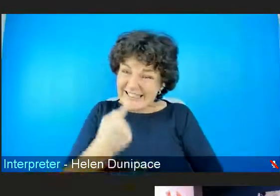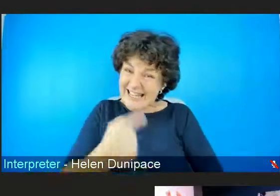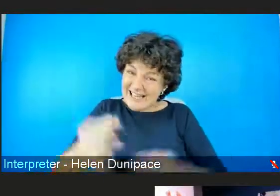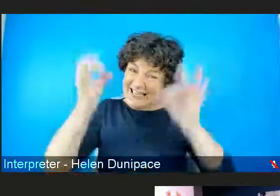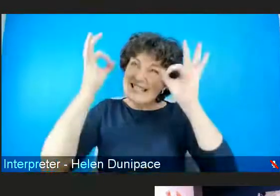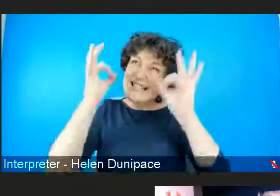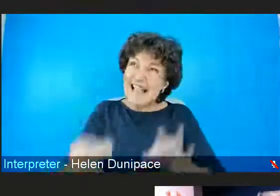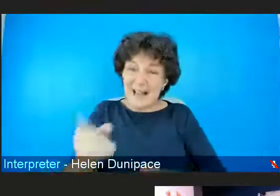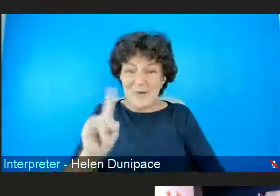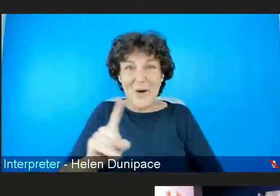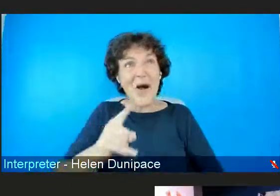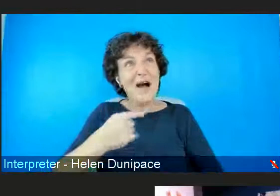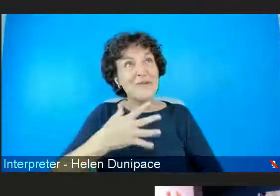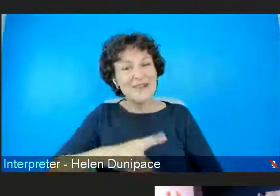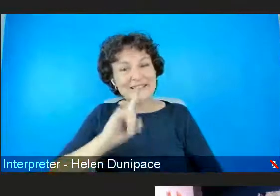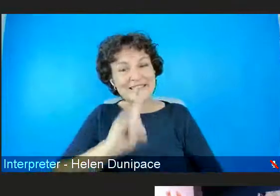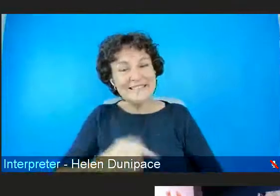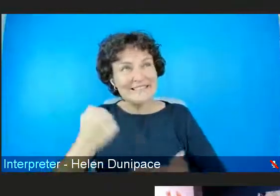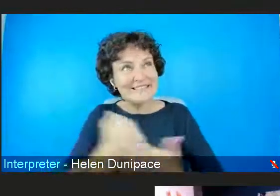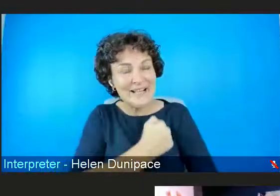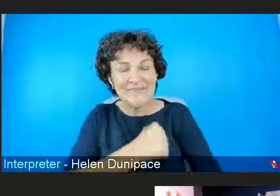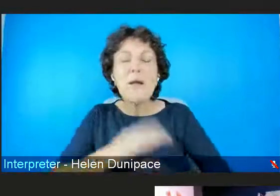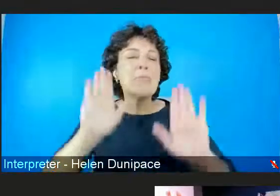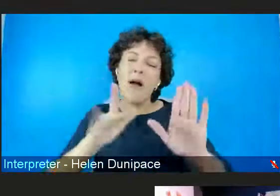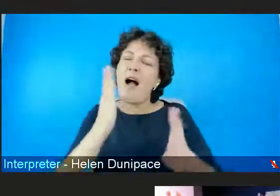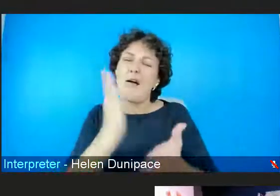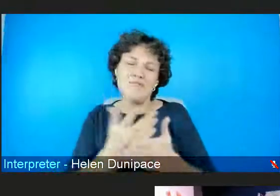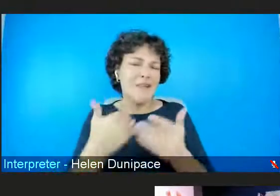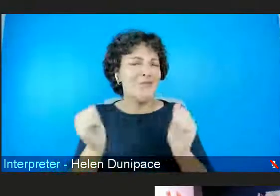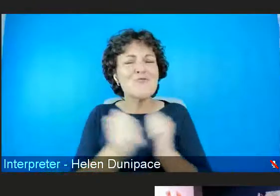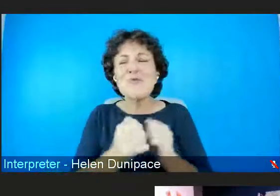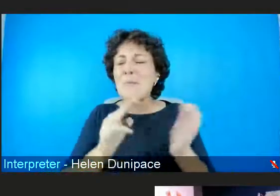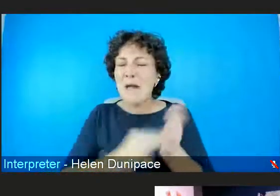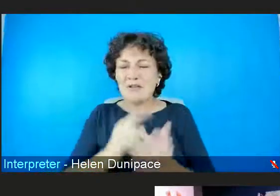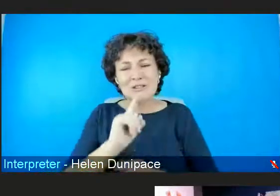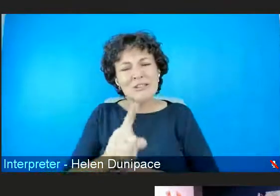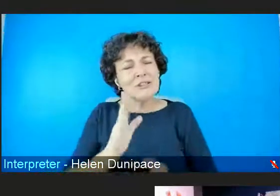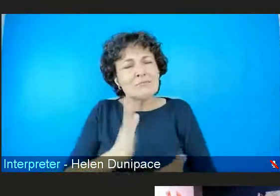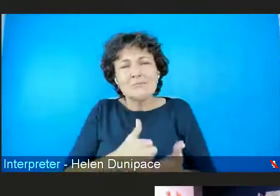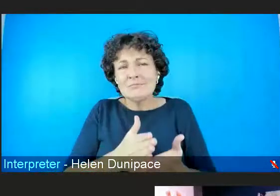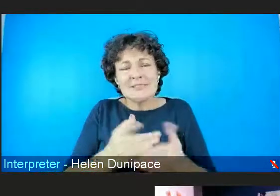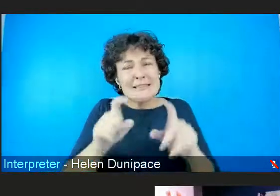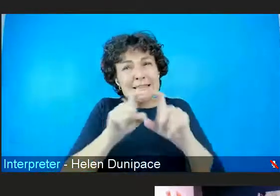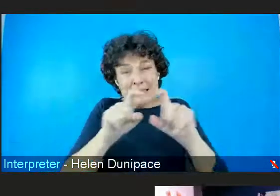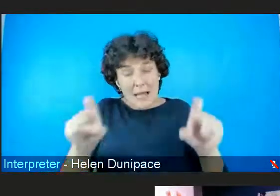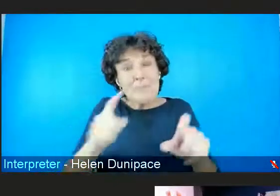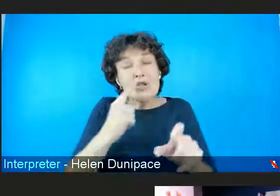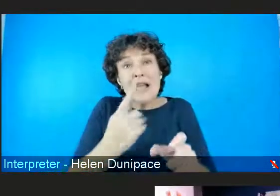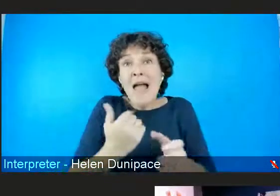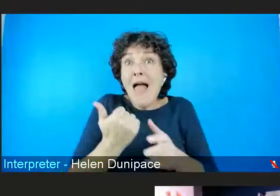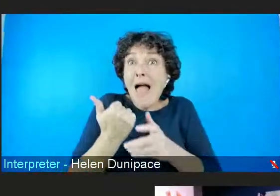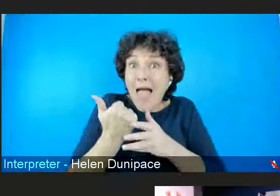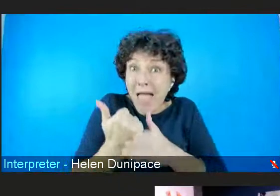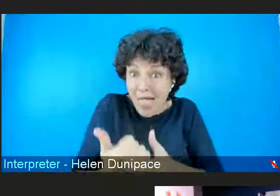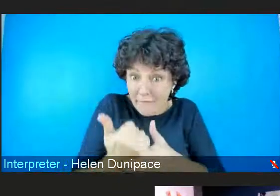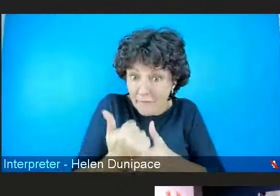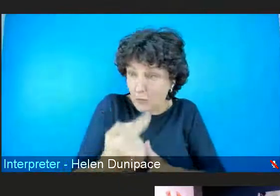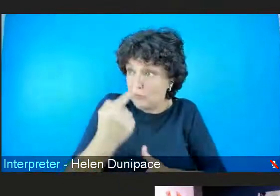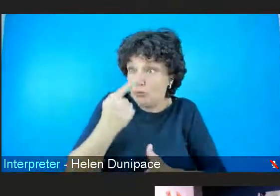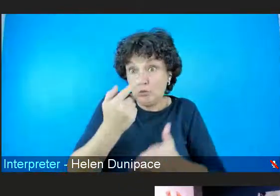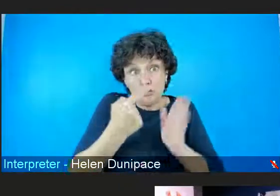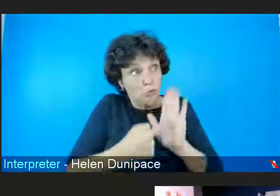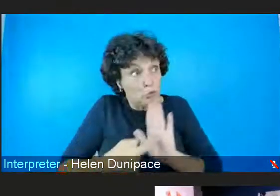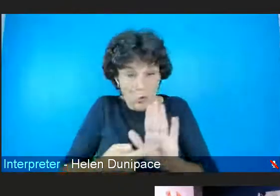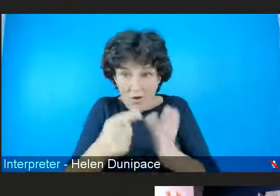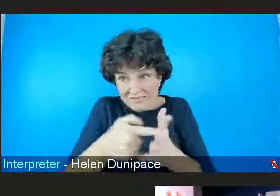of being second. I completely agree with Marsha that the statement is really helpful in pointing to the severity of the